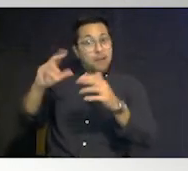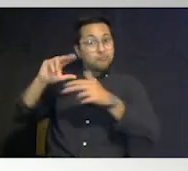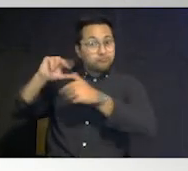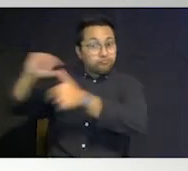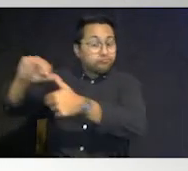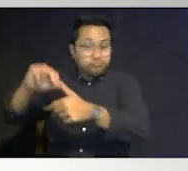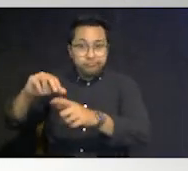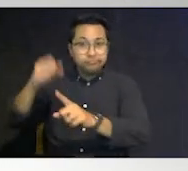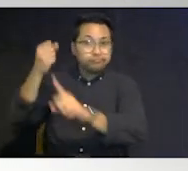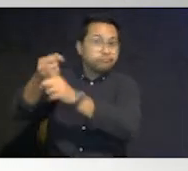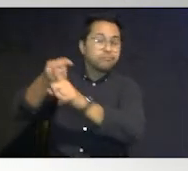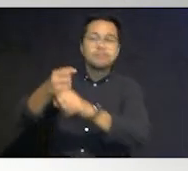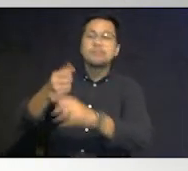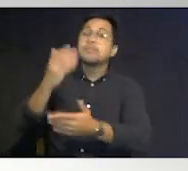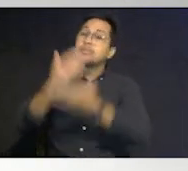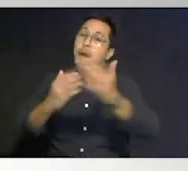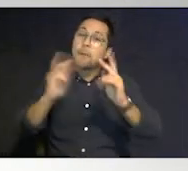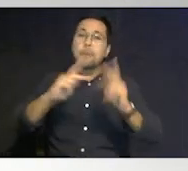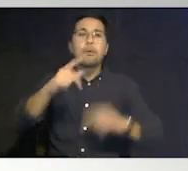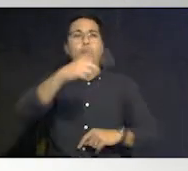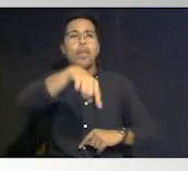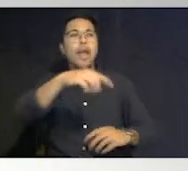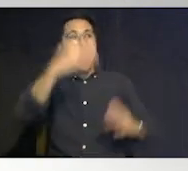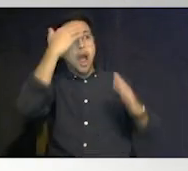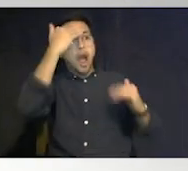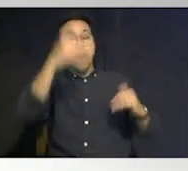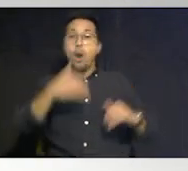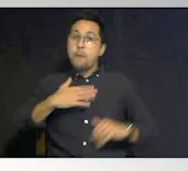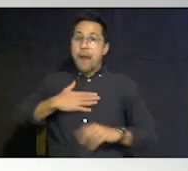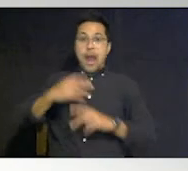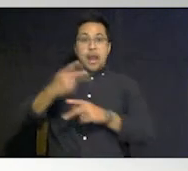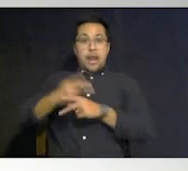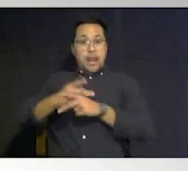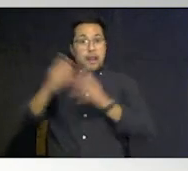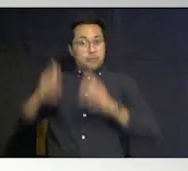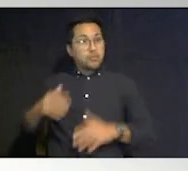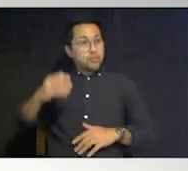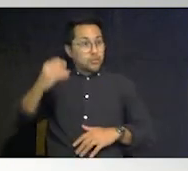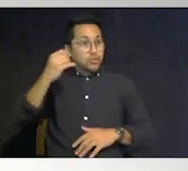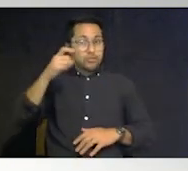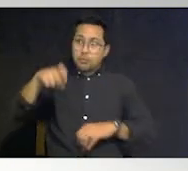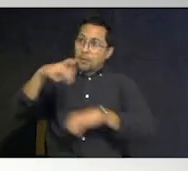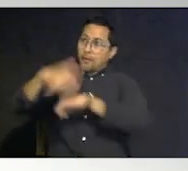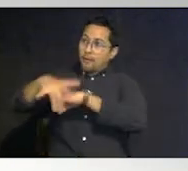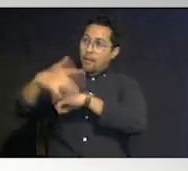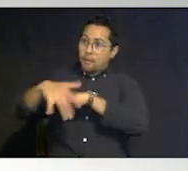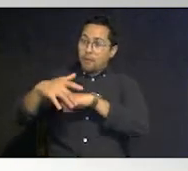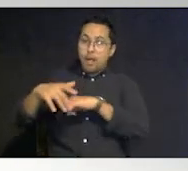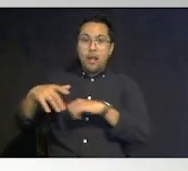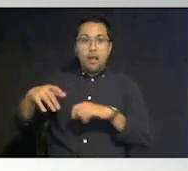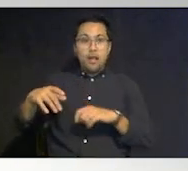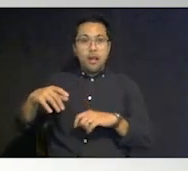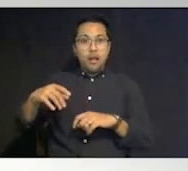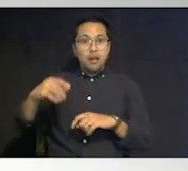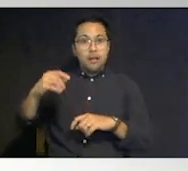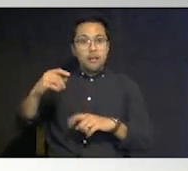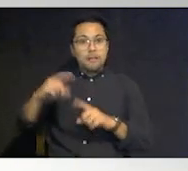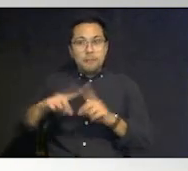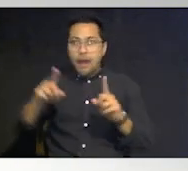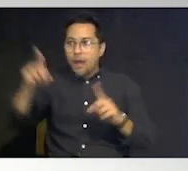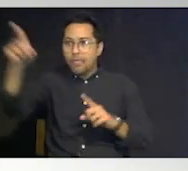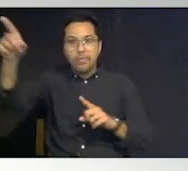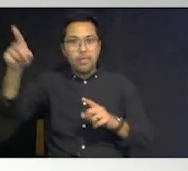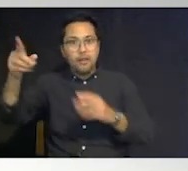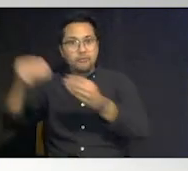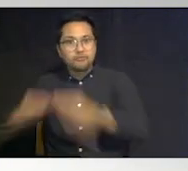consumers they expected their caregiver to be available yet their caregiver lost their home um it's a